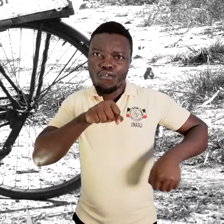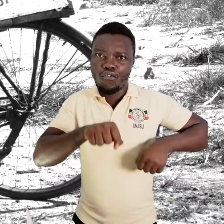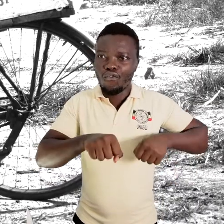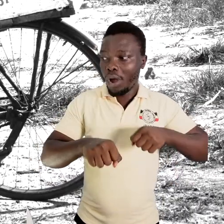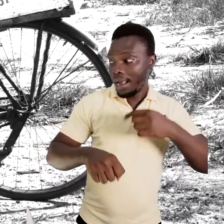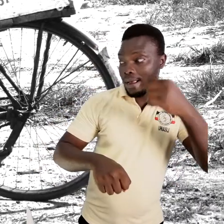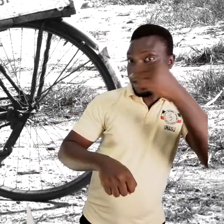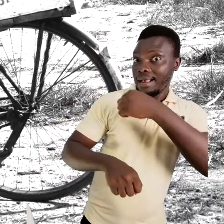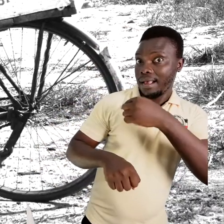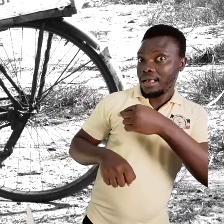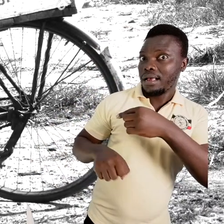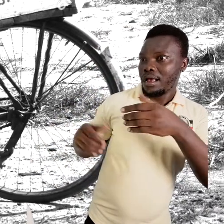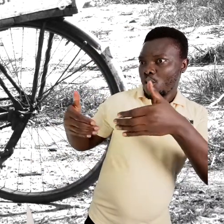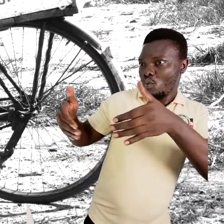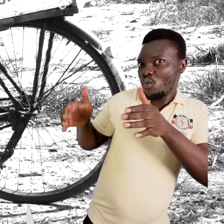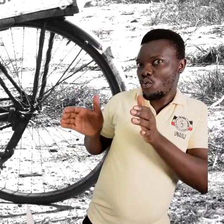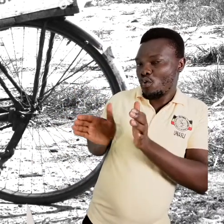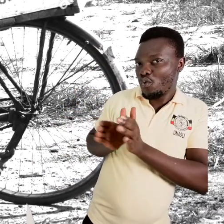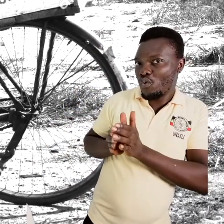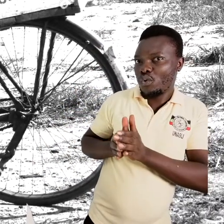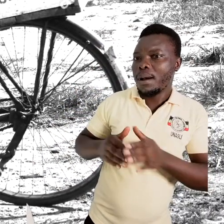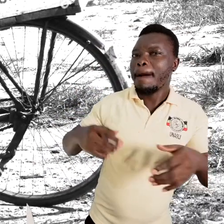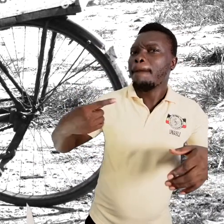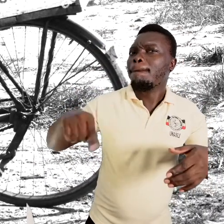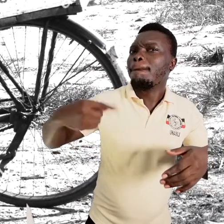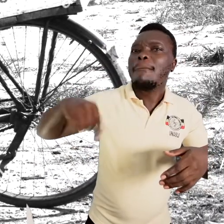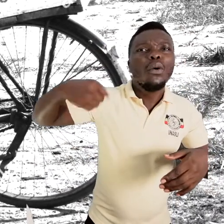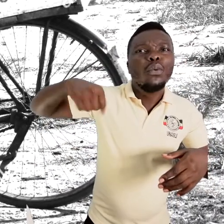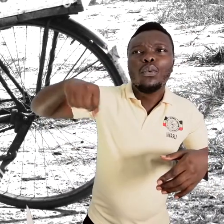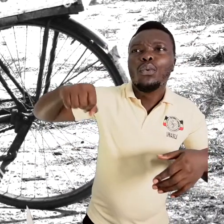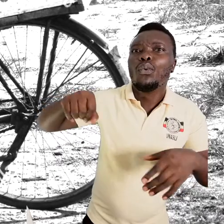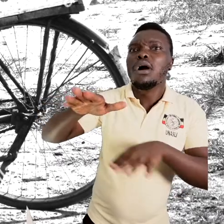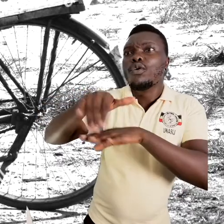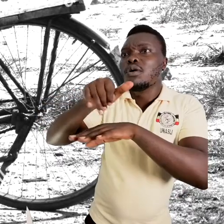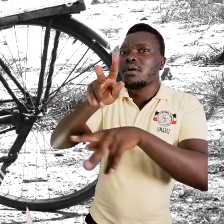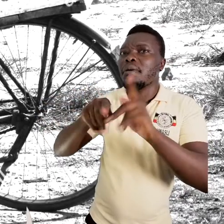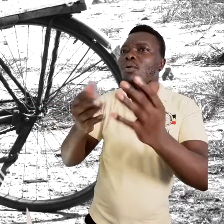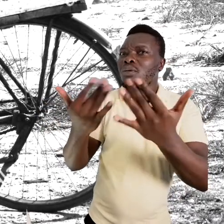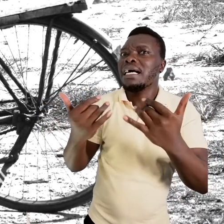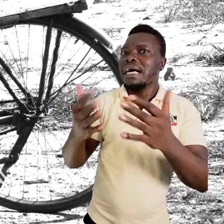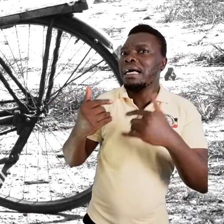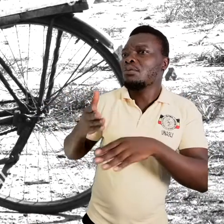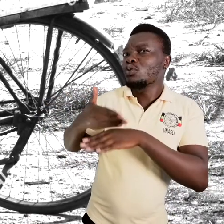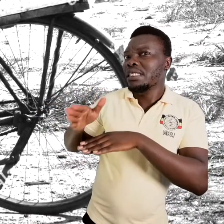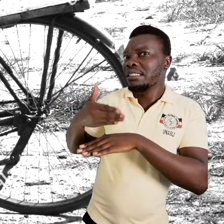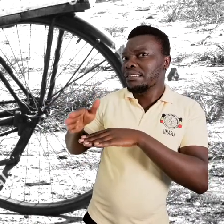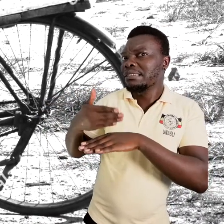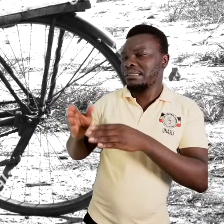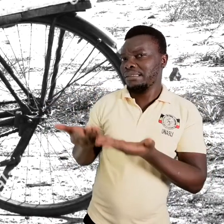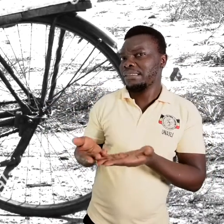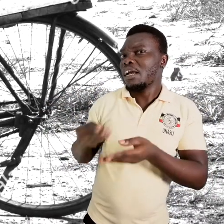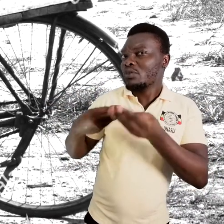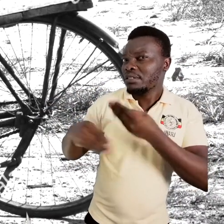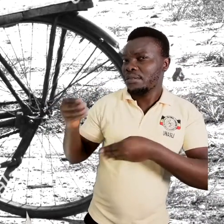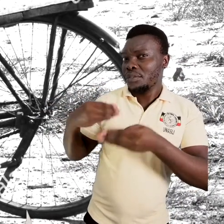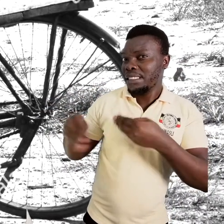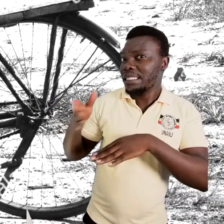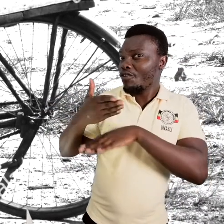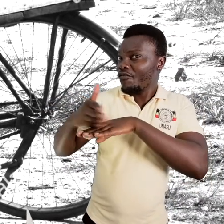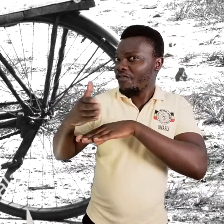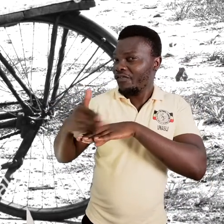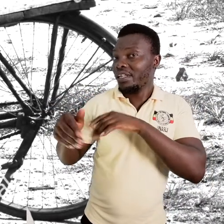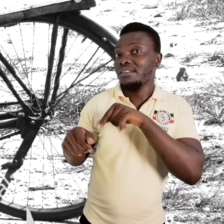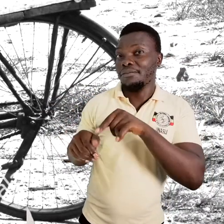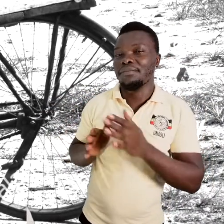box at the back, ringing the bicycle bell and calling out, fish for sale, fish for sale.